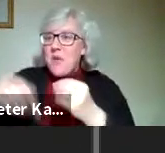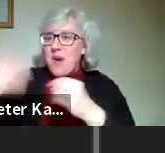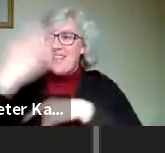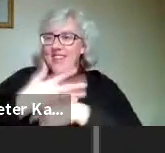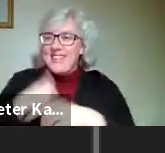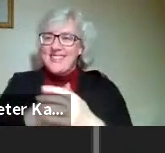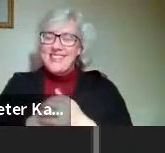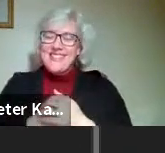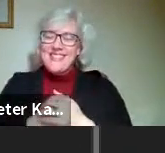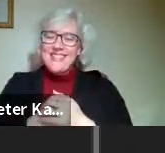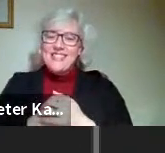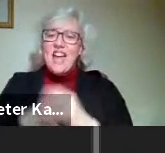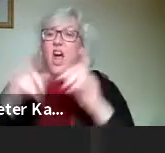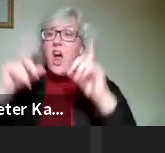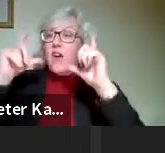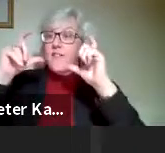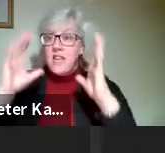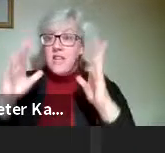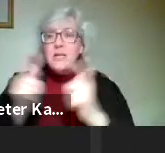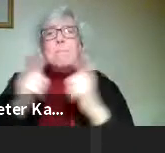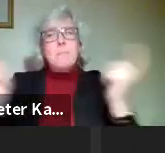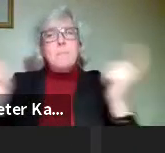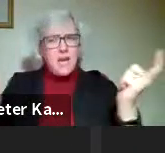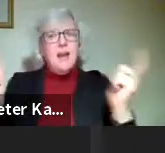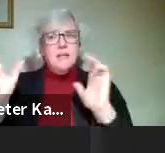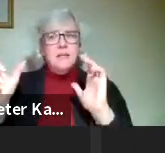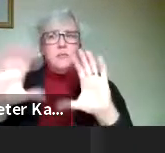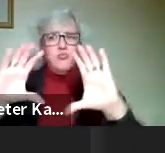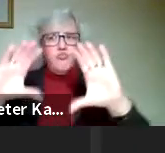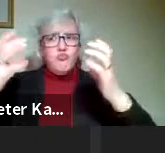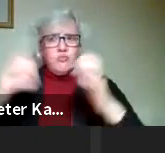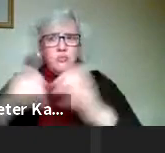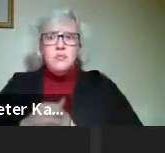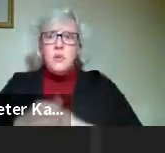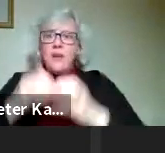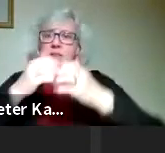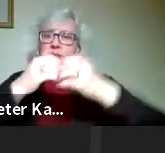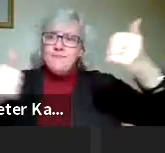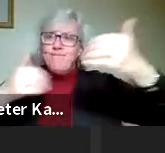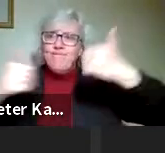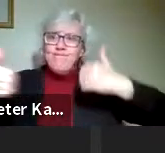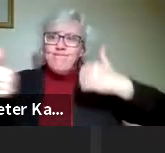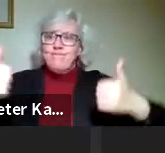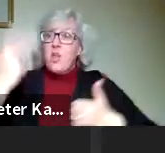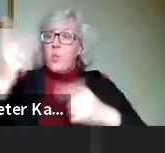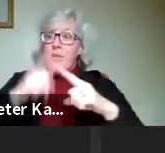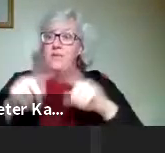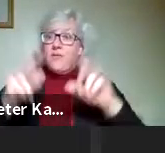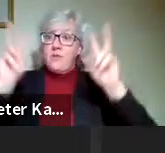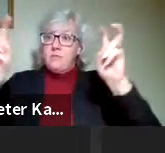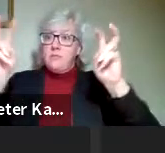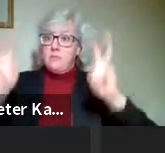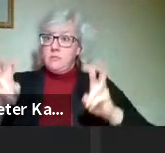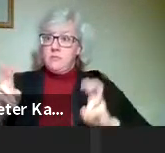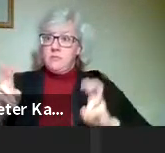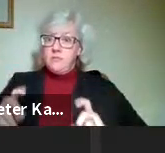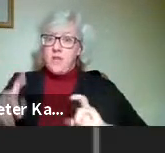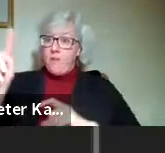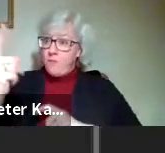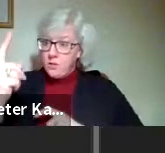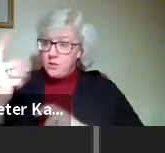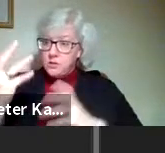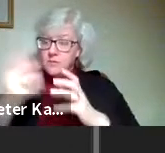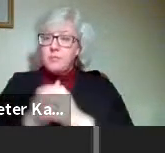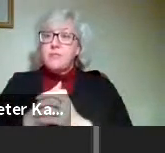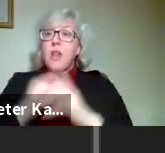So, photography is always our largest category, and we have sectioned it off into three different subcategories. The first category